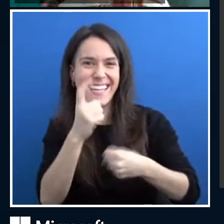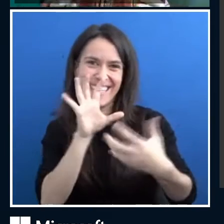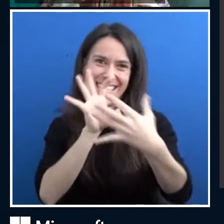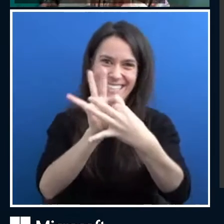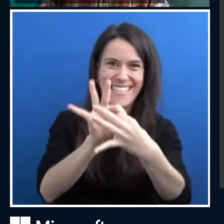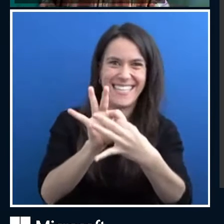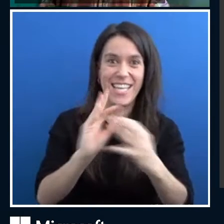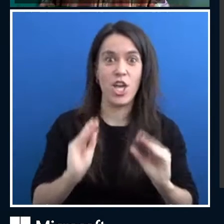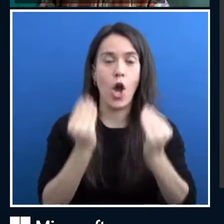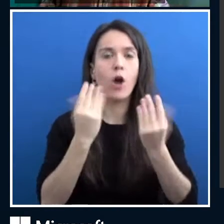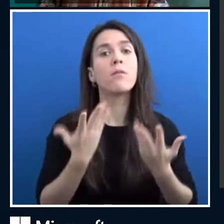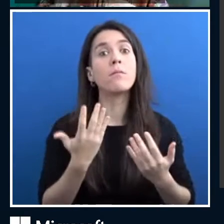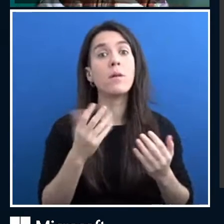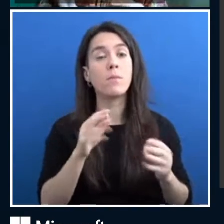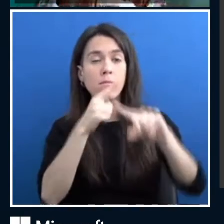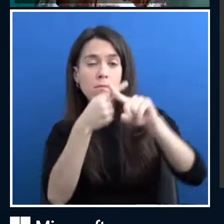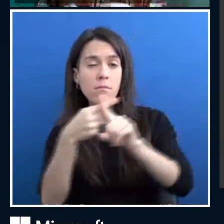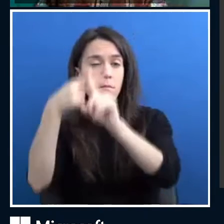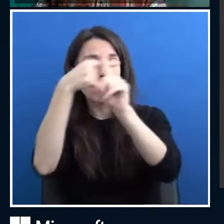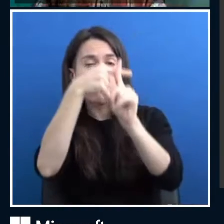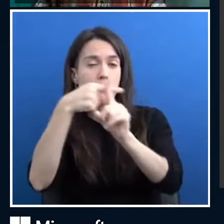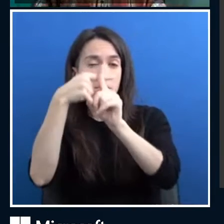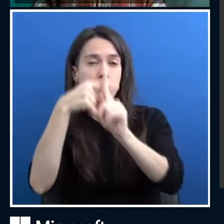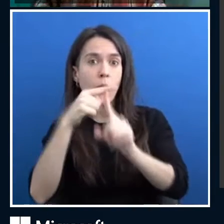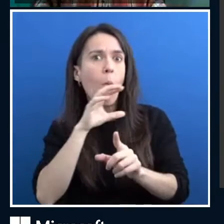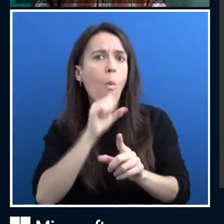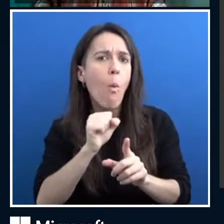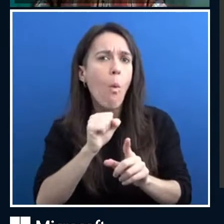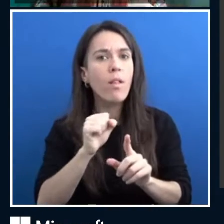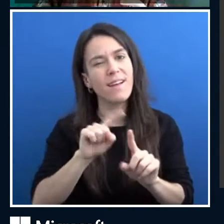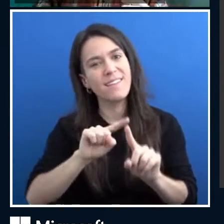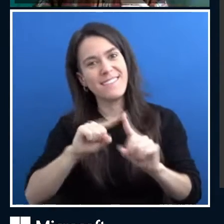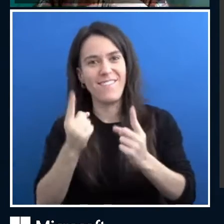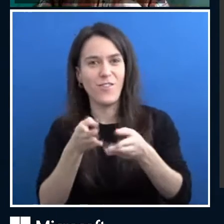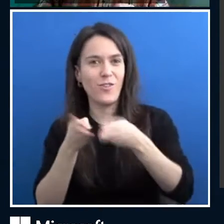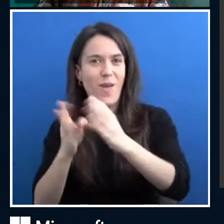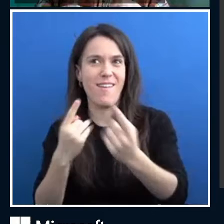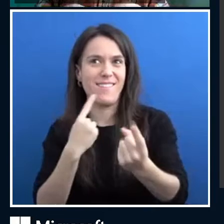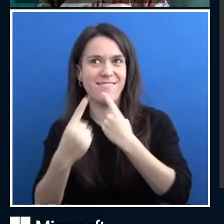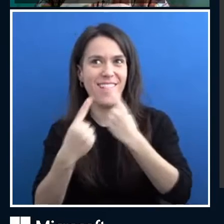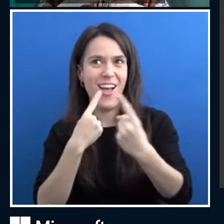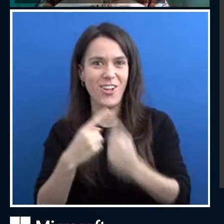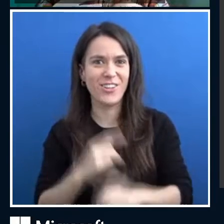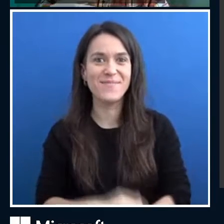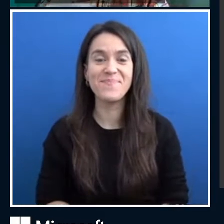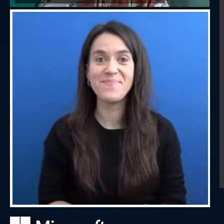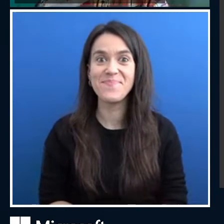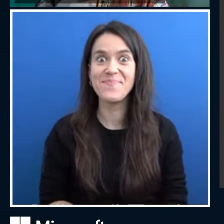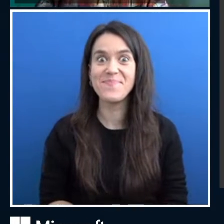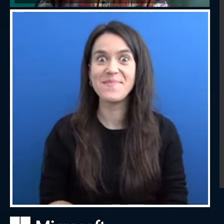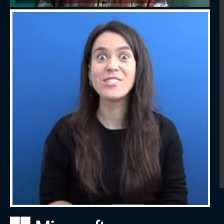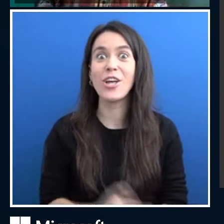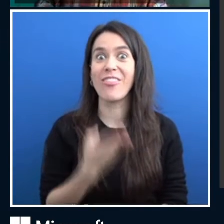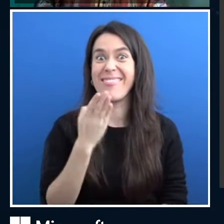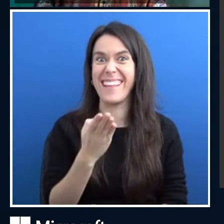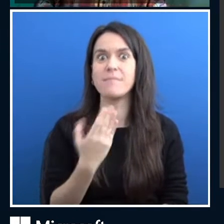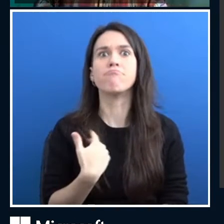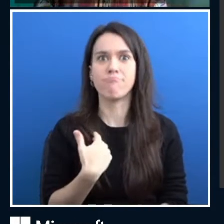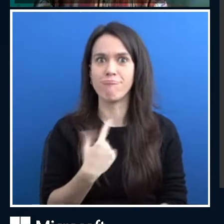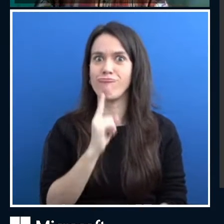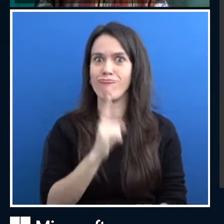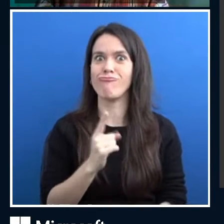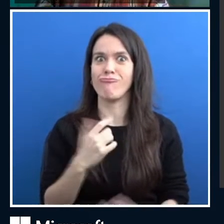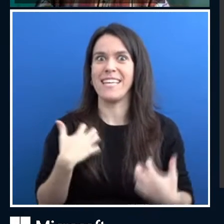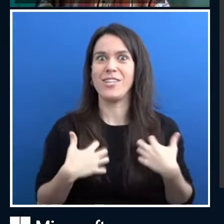old, it will probably take the different path of the dialogue. So this combination allows us to achieve behavior which is seemingly intelligent.